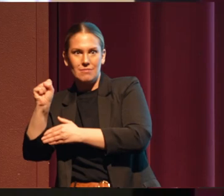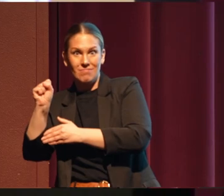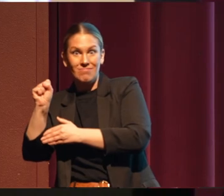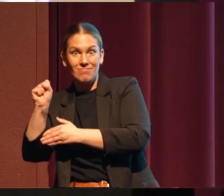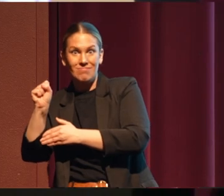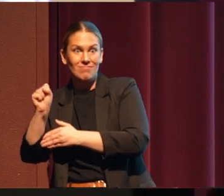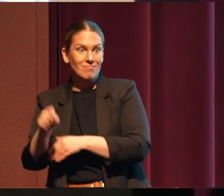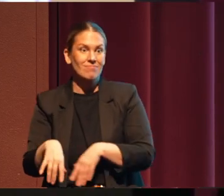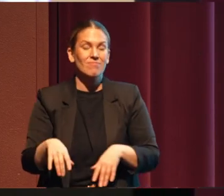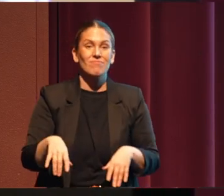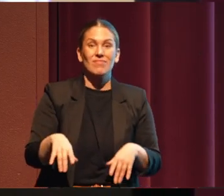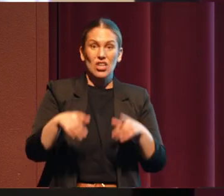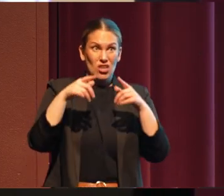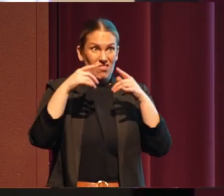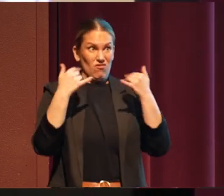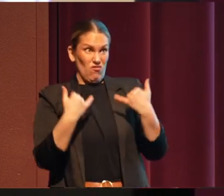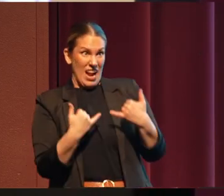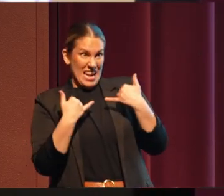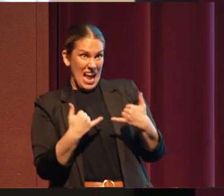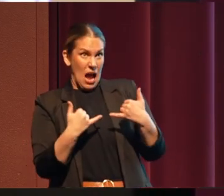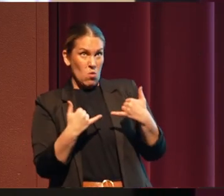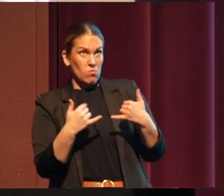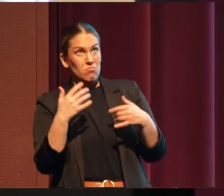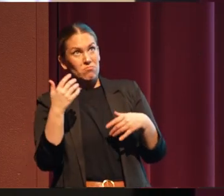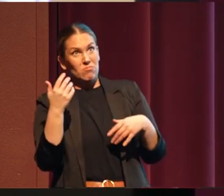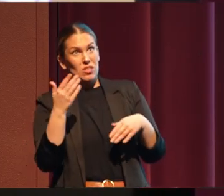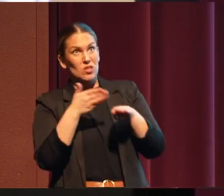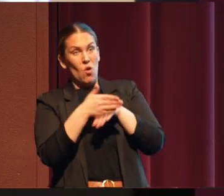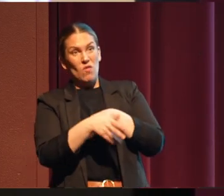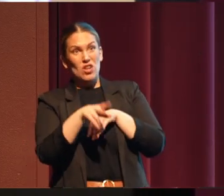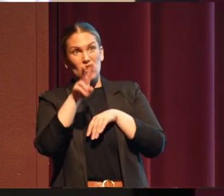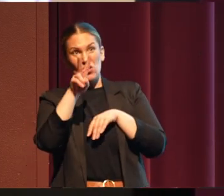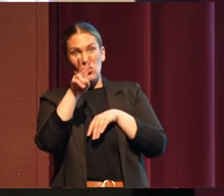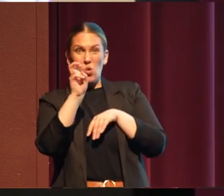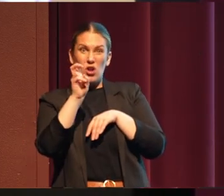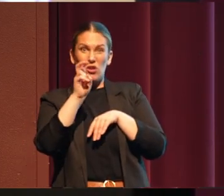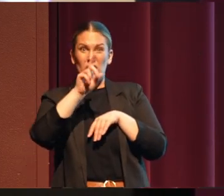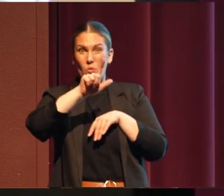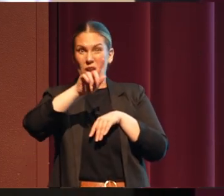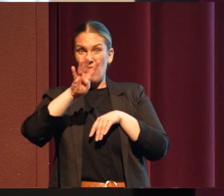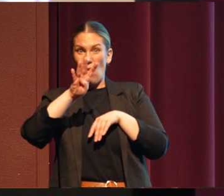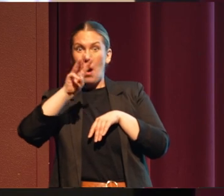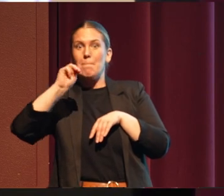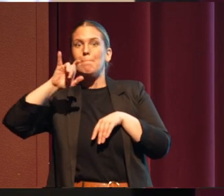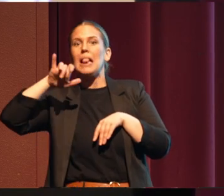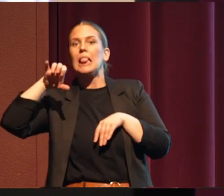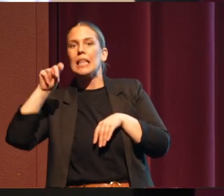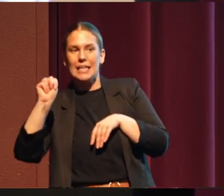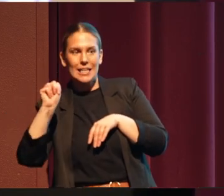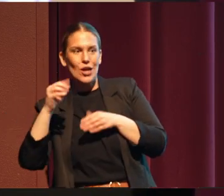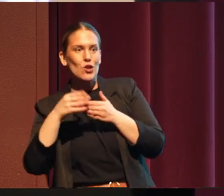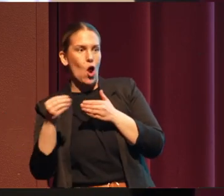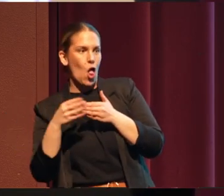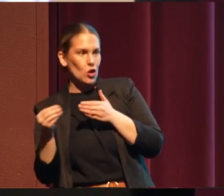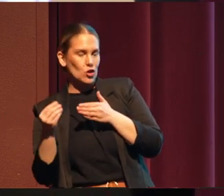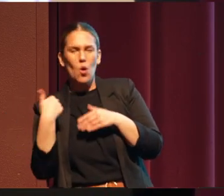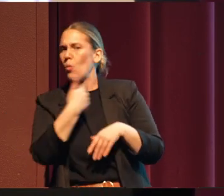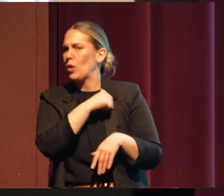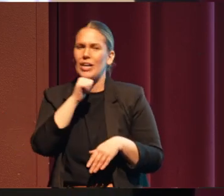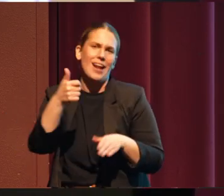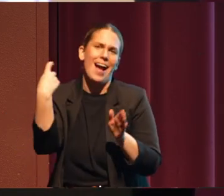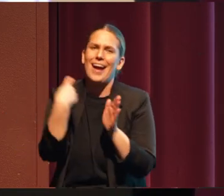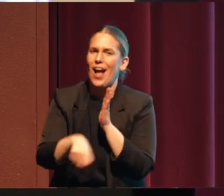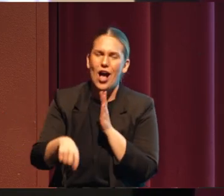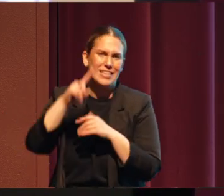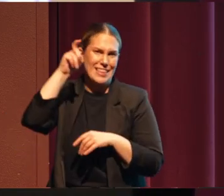timber. Present day money, that's over 204 million dollars. We were not costing the federal government anything. They wanted the